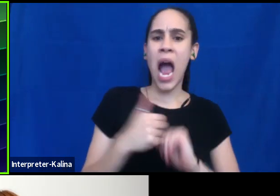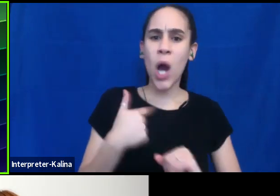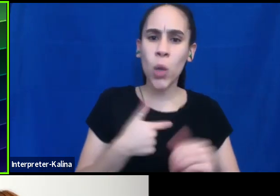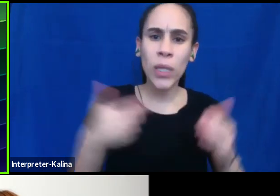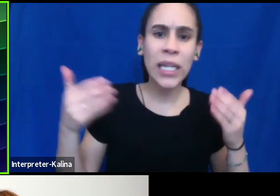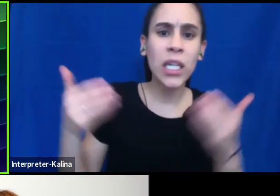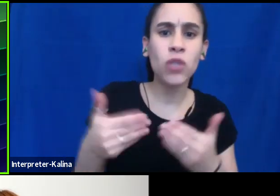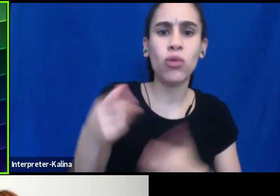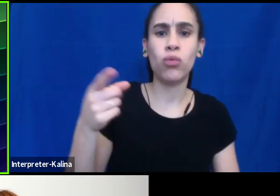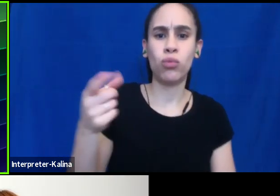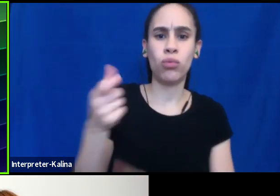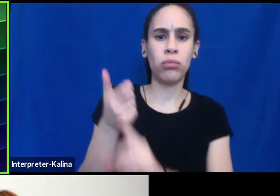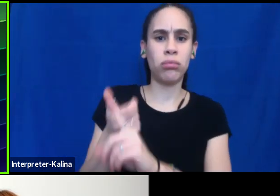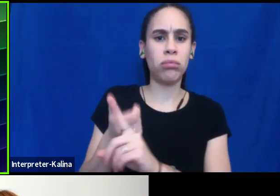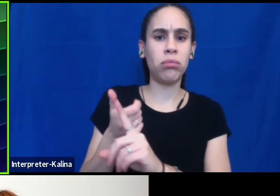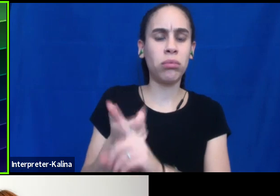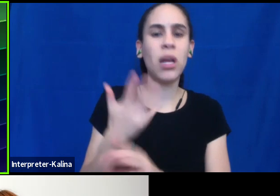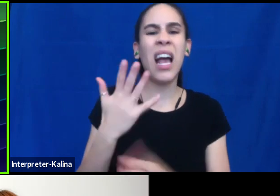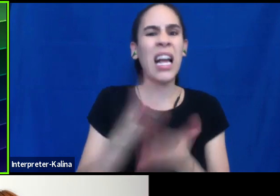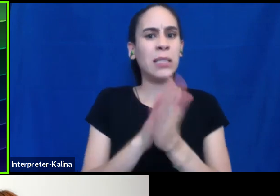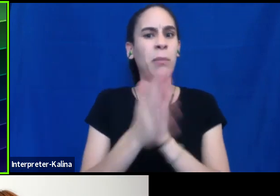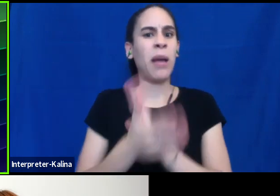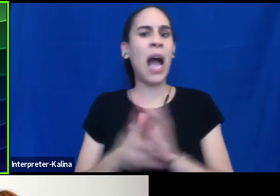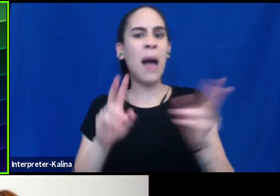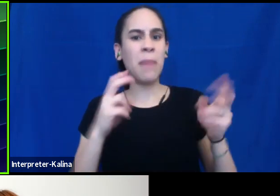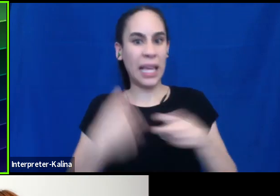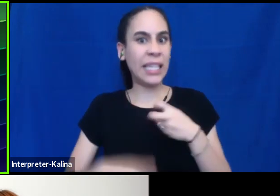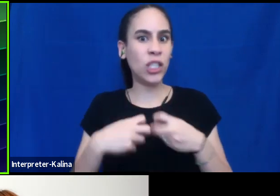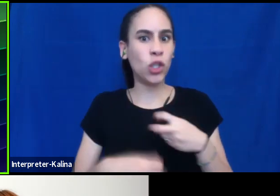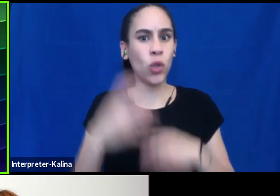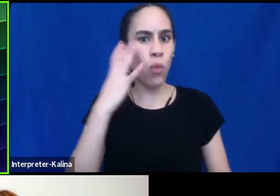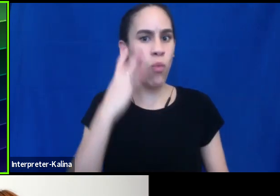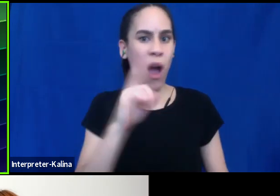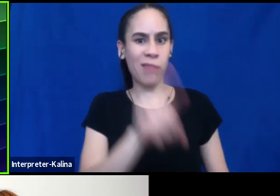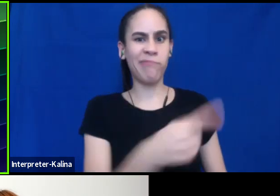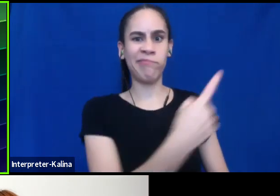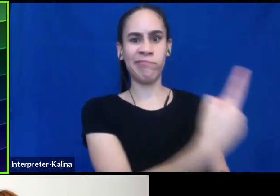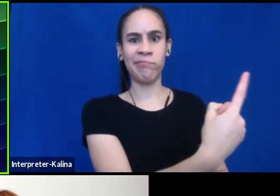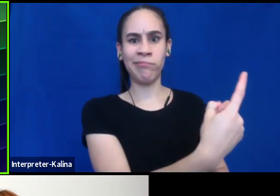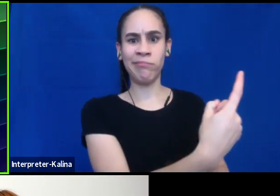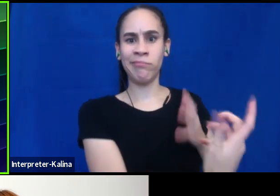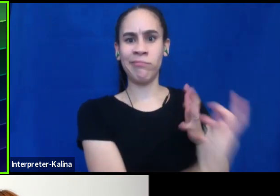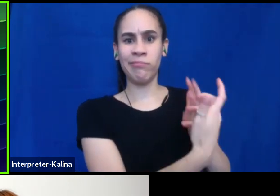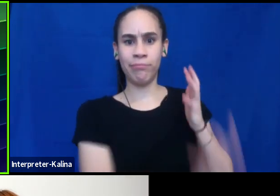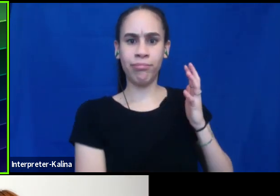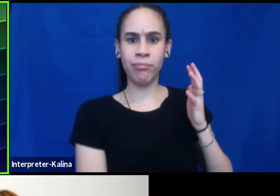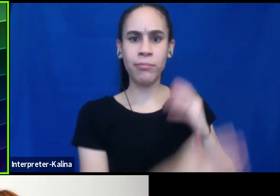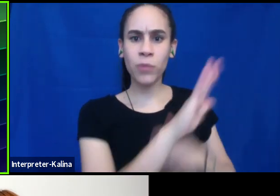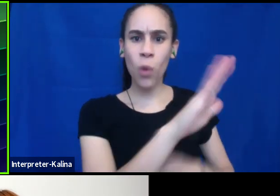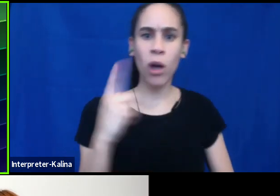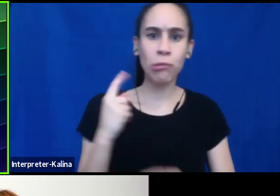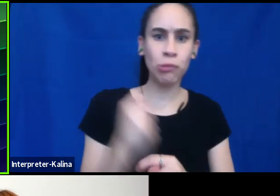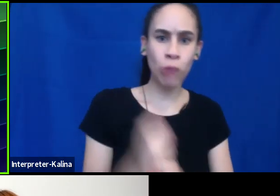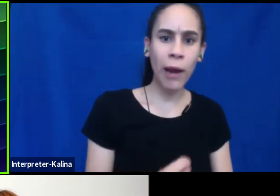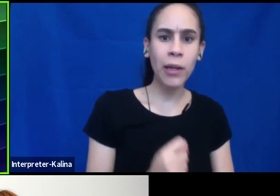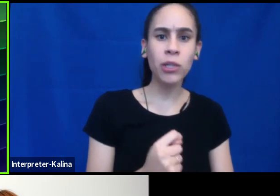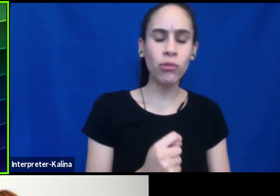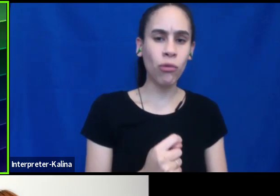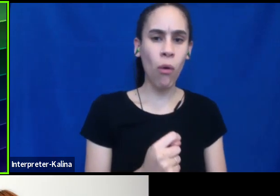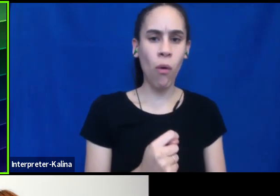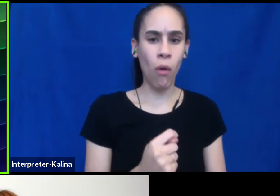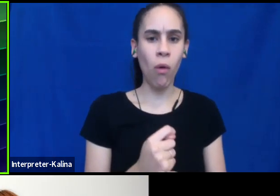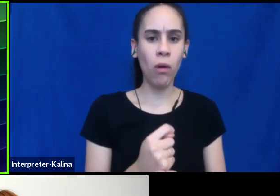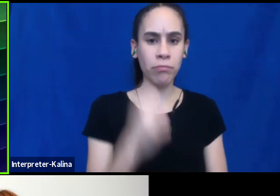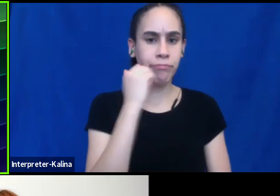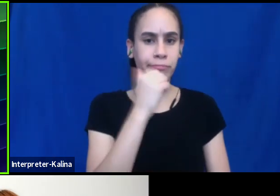person? Like it's, it's become this issue because there's this person that doesn't really fit into your traditional way that you've done things. Um,